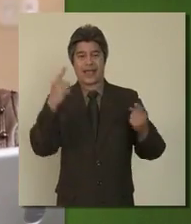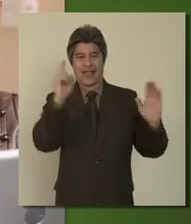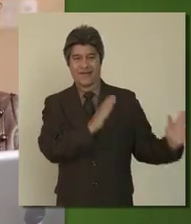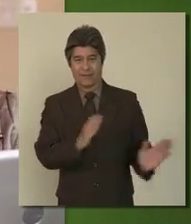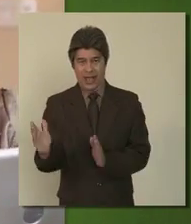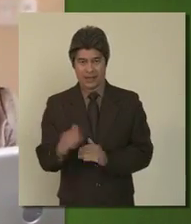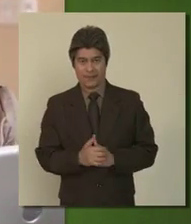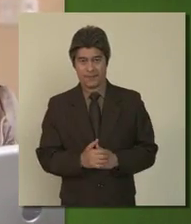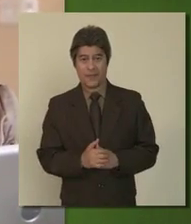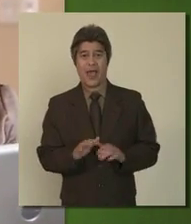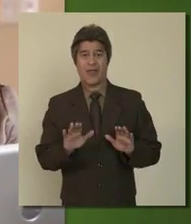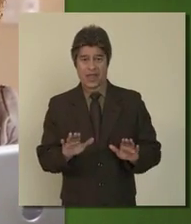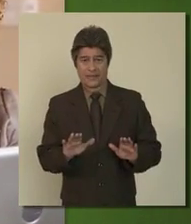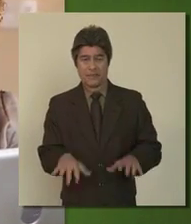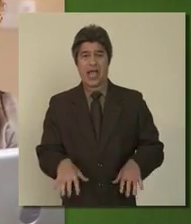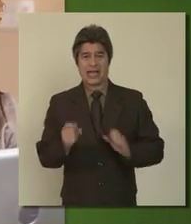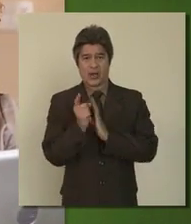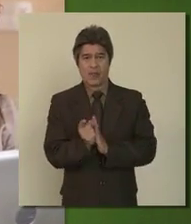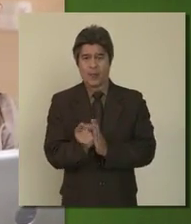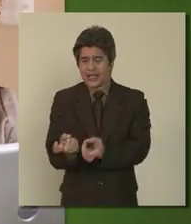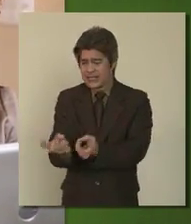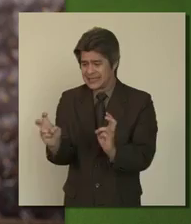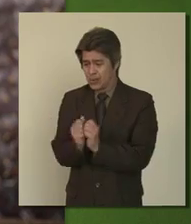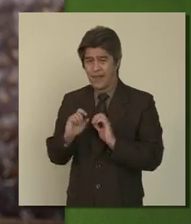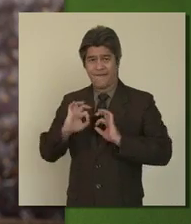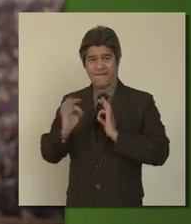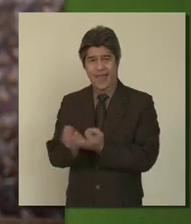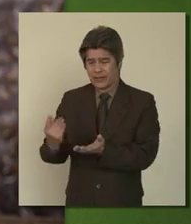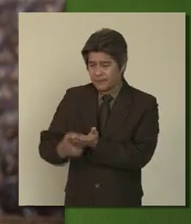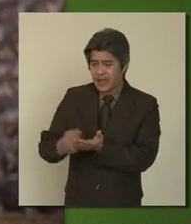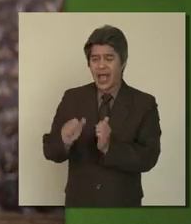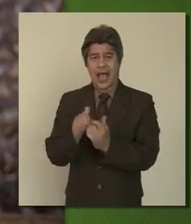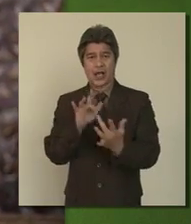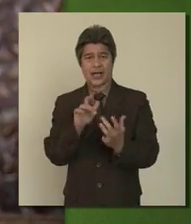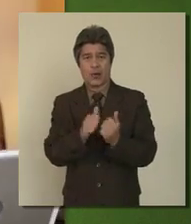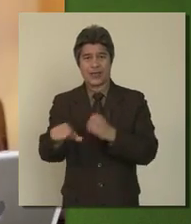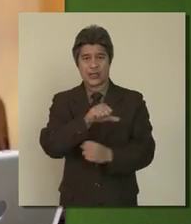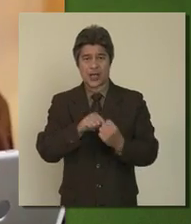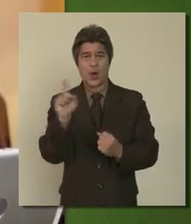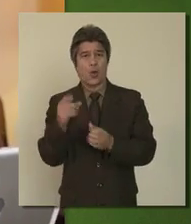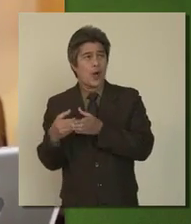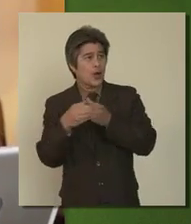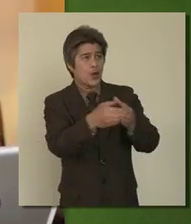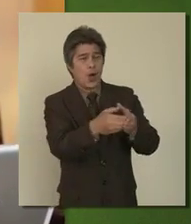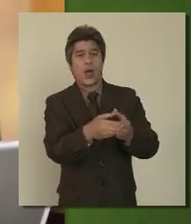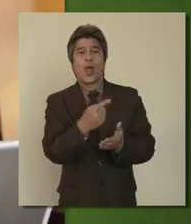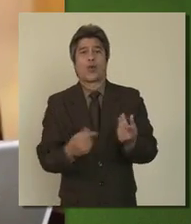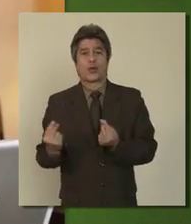you make an effective plan. Then, take a moment to sit with your family and decide how you will get in contact with each other, where you will go, and what you will do in the